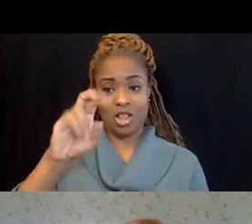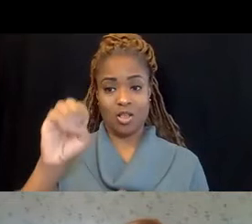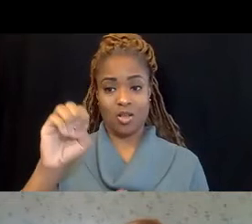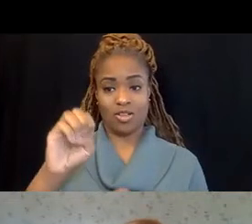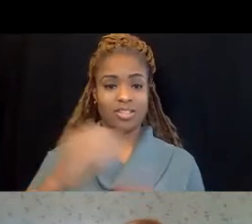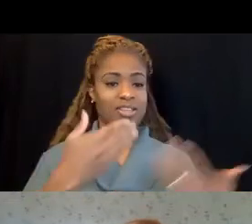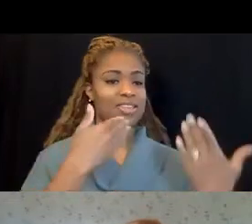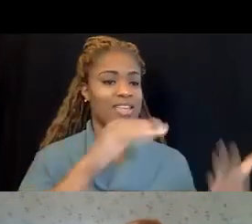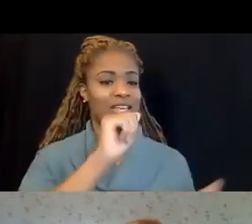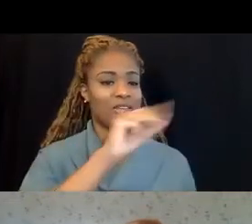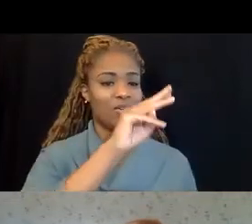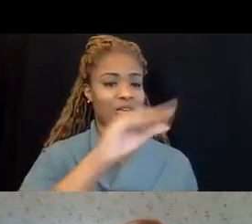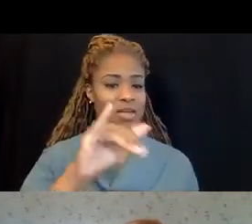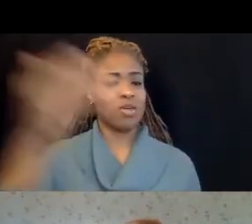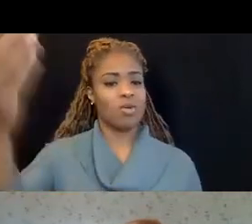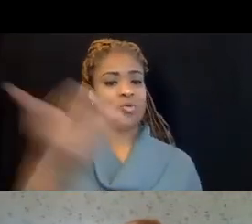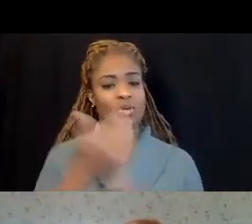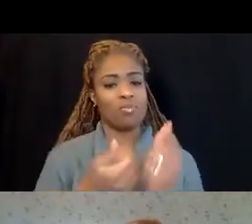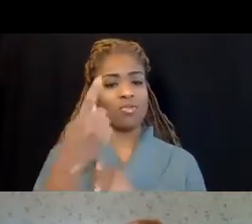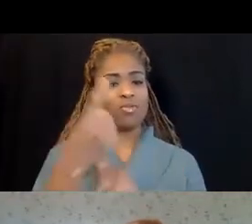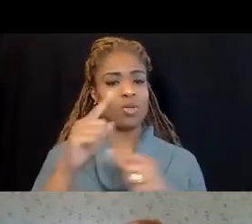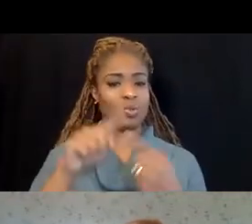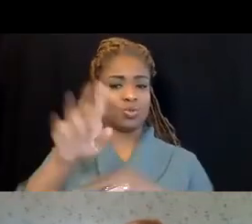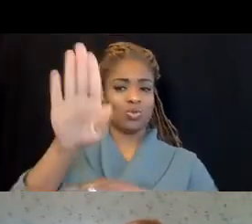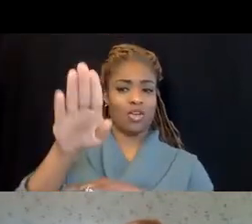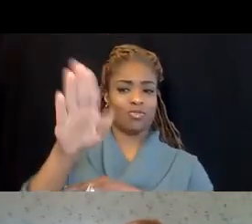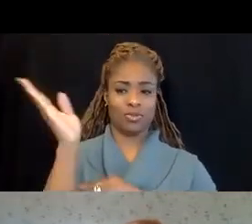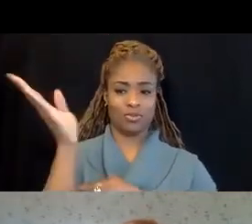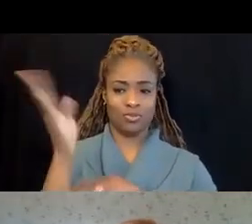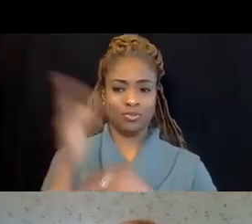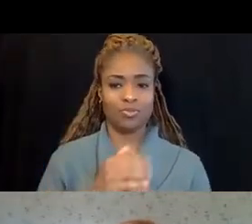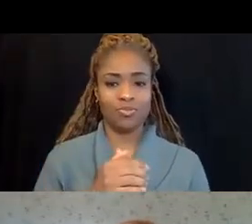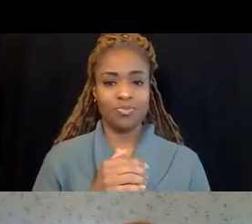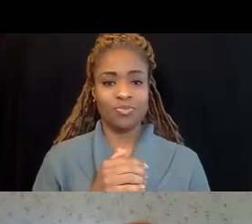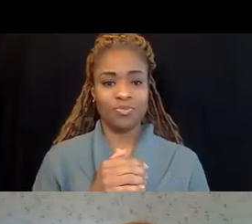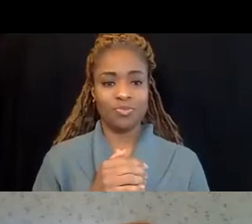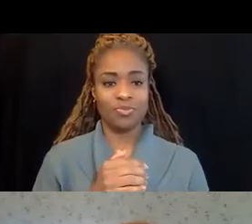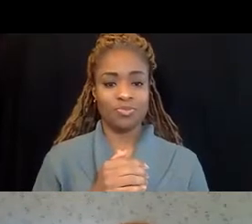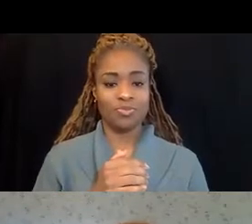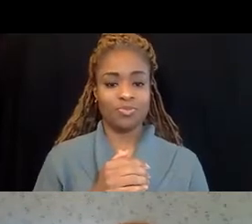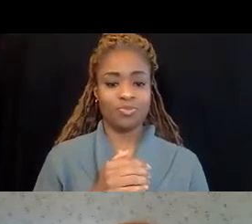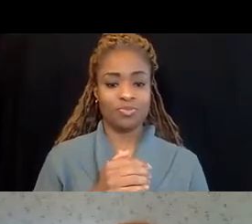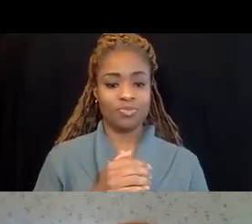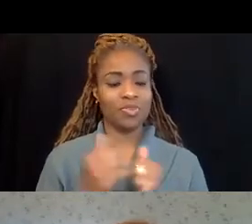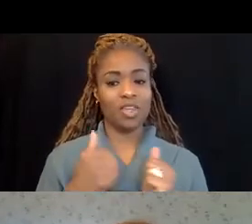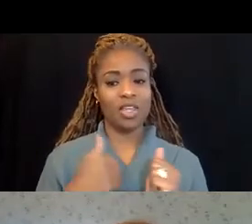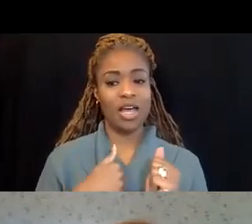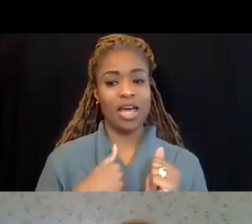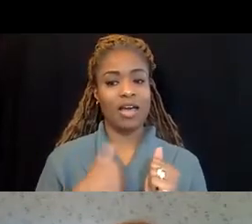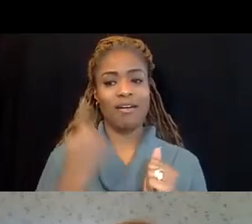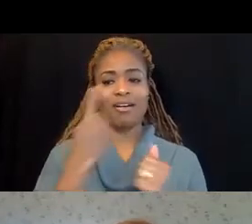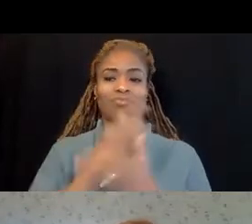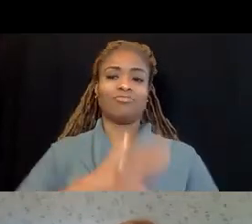Thank you, Amy, and welcome everyone to this afternoon's presentation. I always enjoy